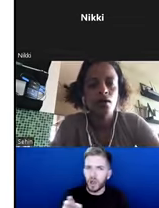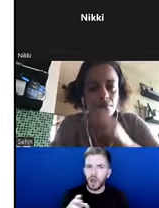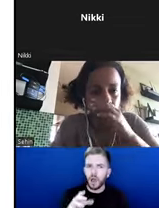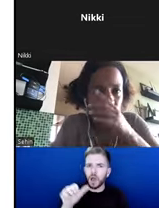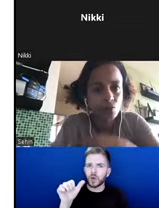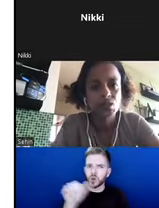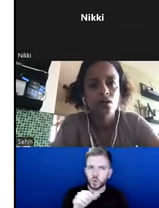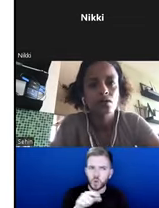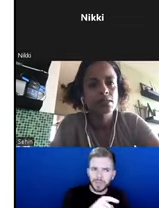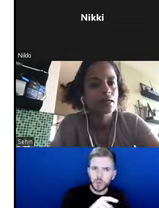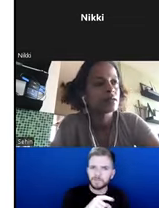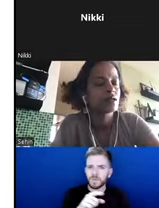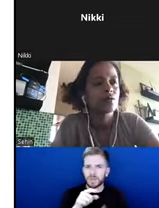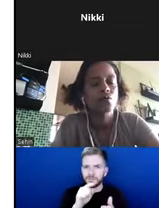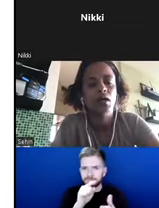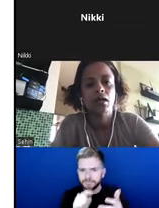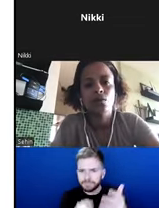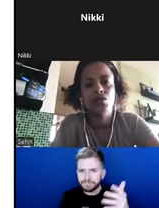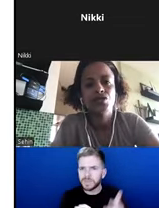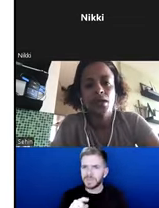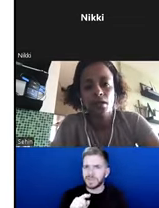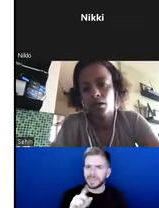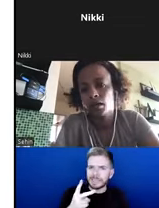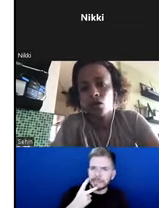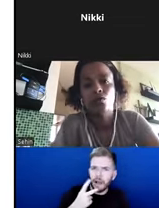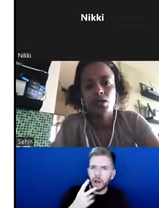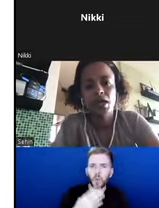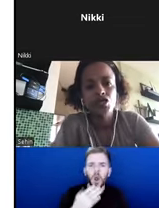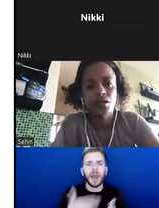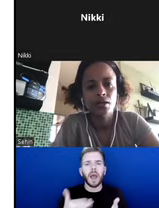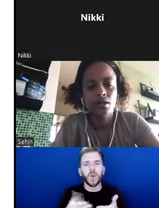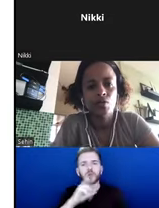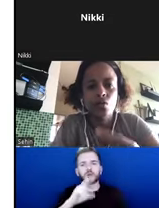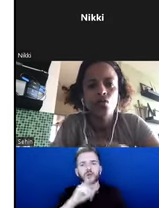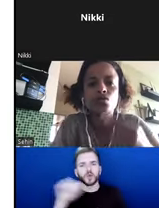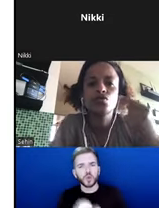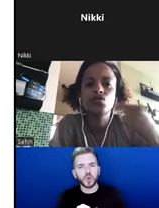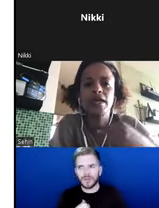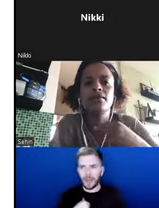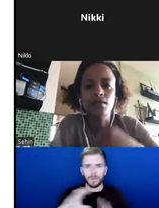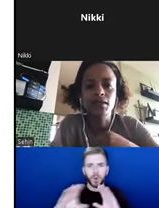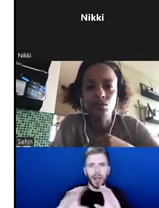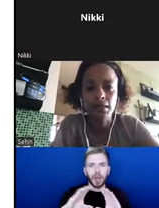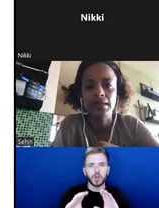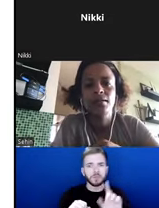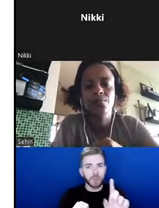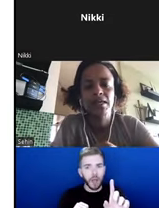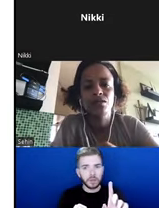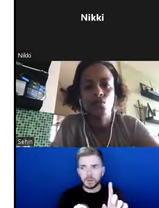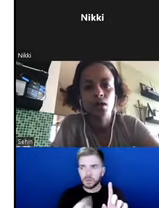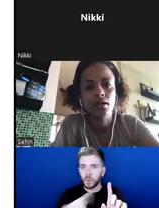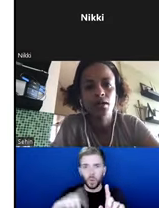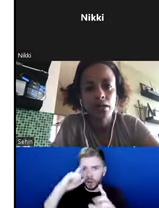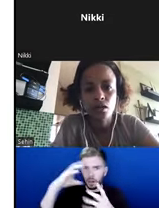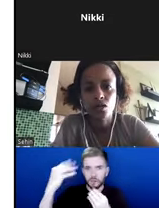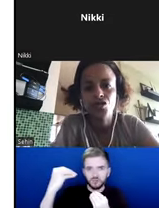or Afan Oromo, which is our second working working language and our communication. But we're all so trained to think and